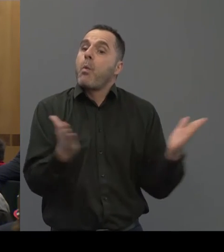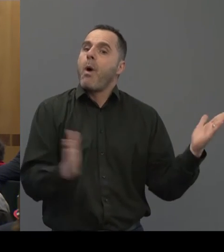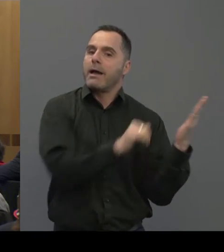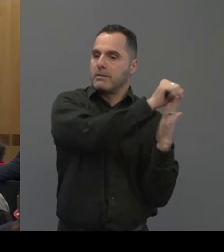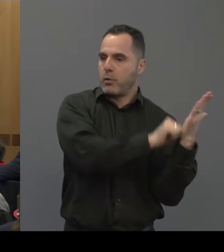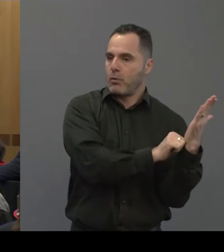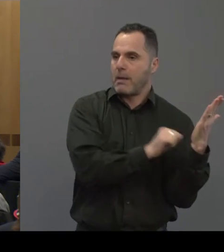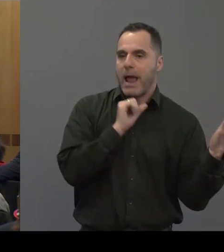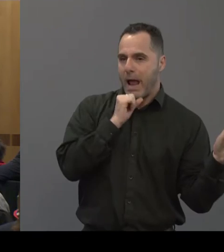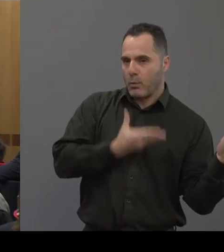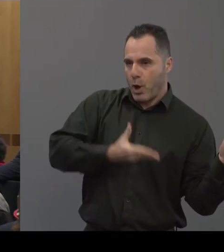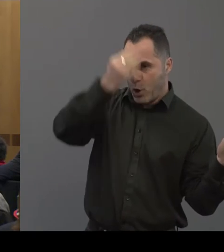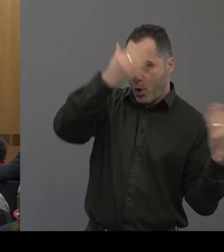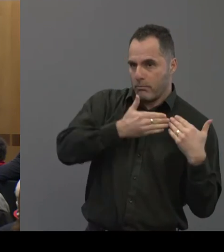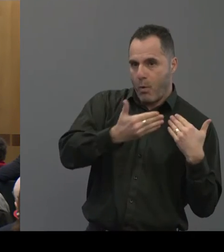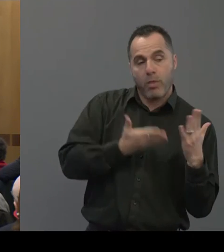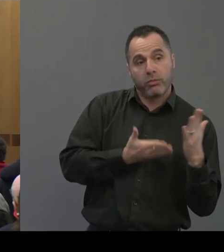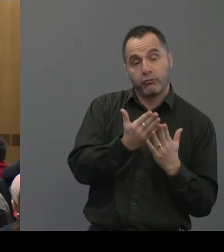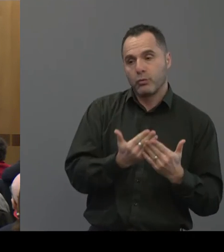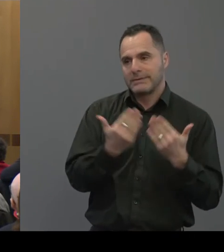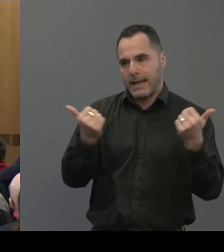all hear more about that as we go through the day.